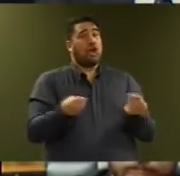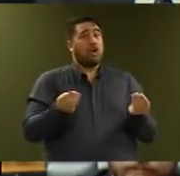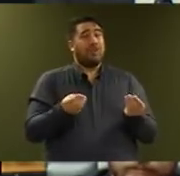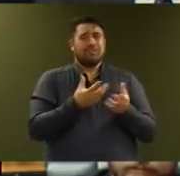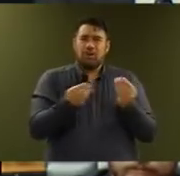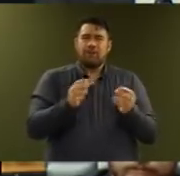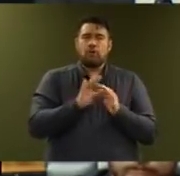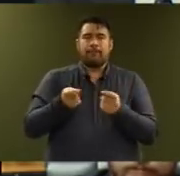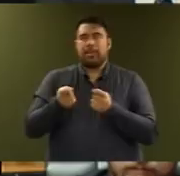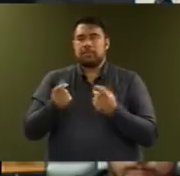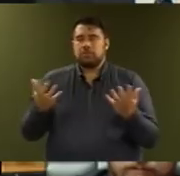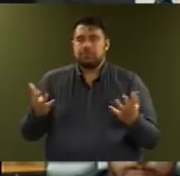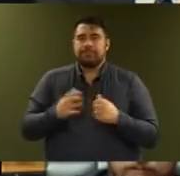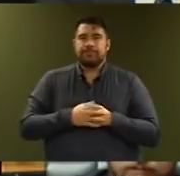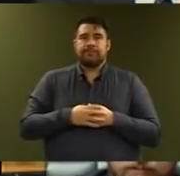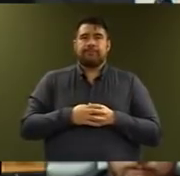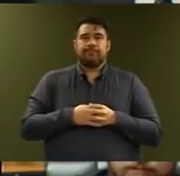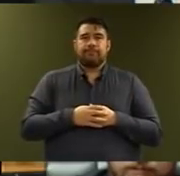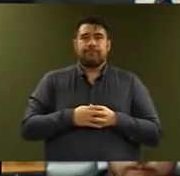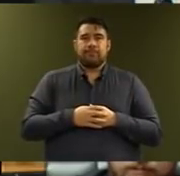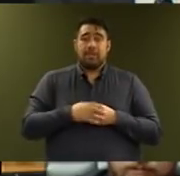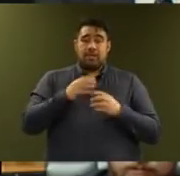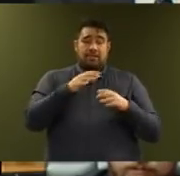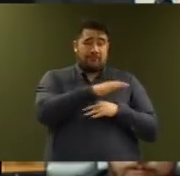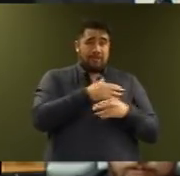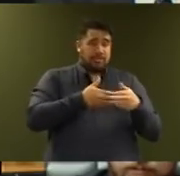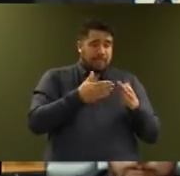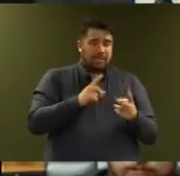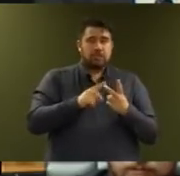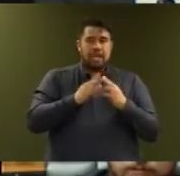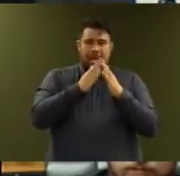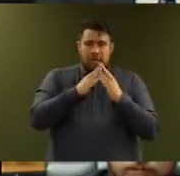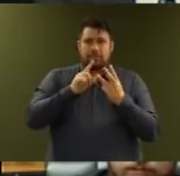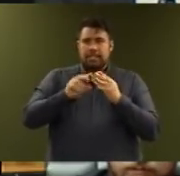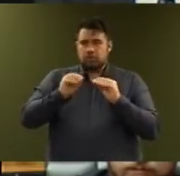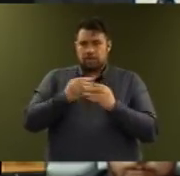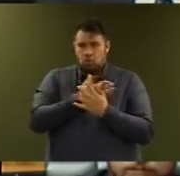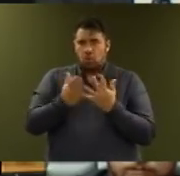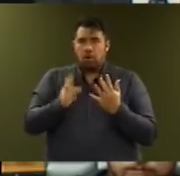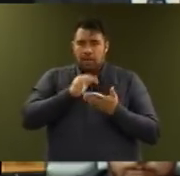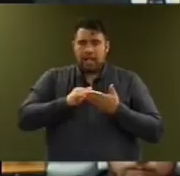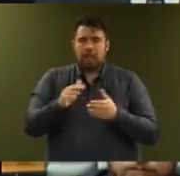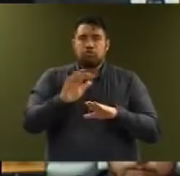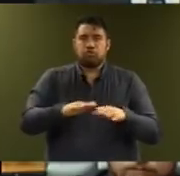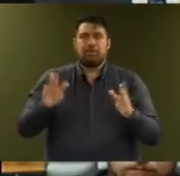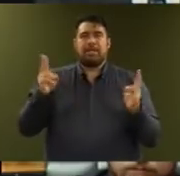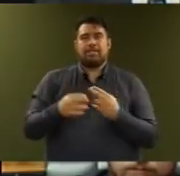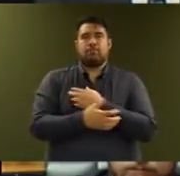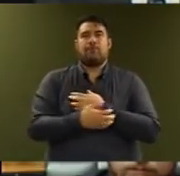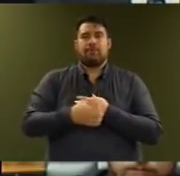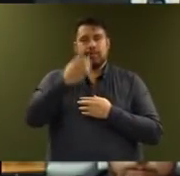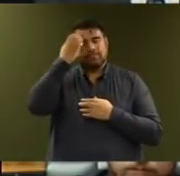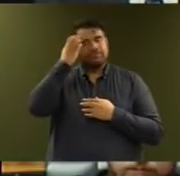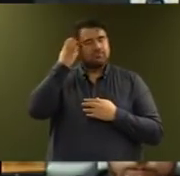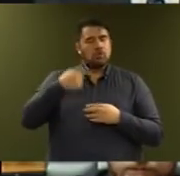these plans announced today, as well as the Families Package, will help lift children out of poverty. This Government is committed to a bold plan